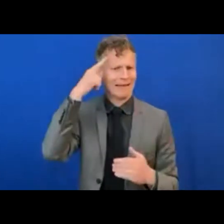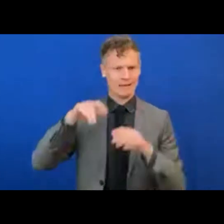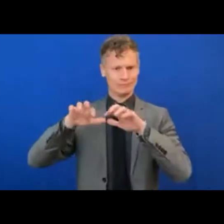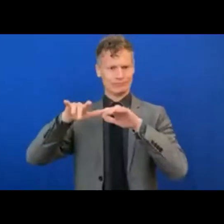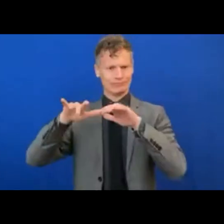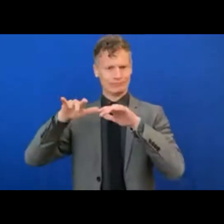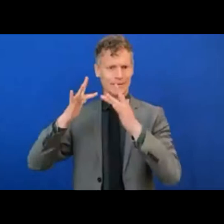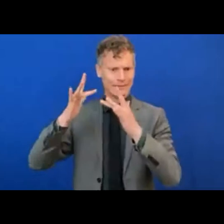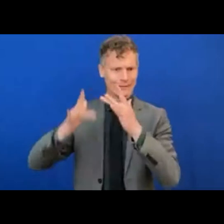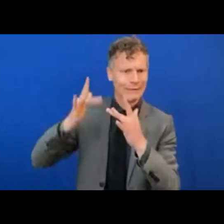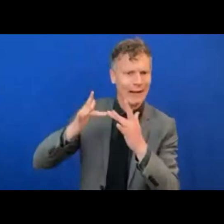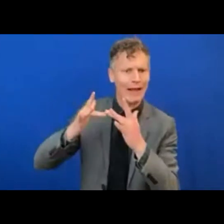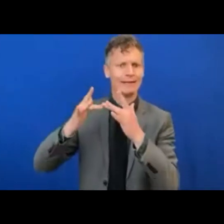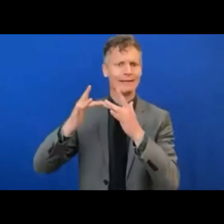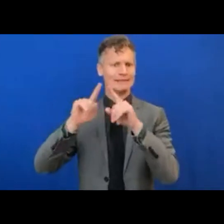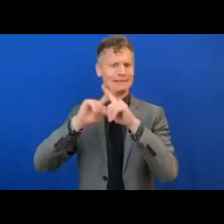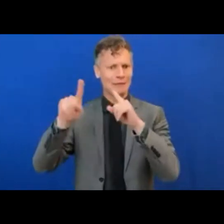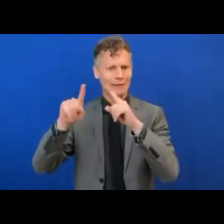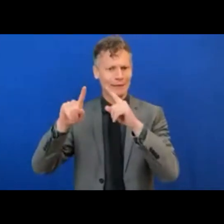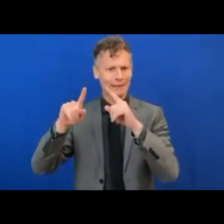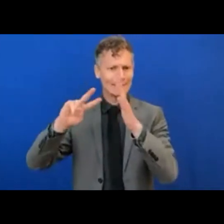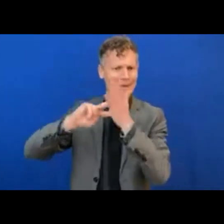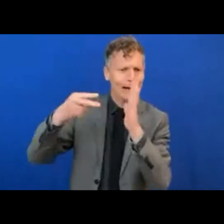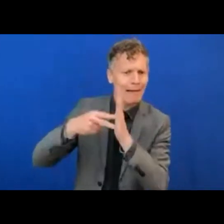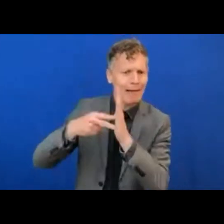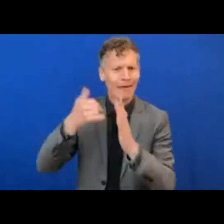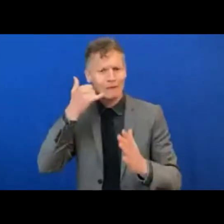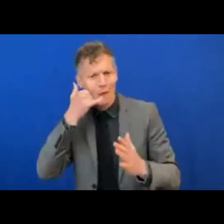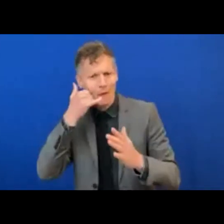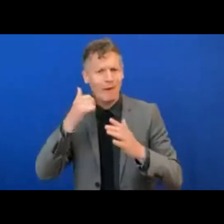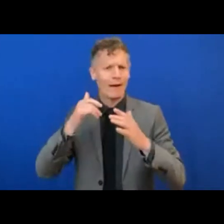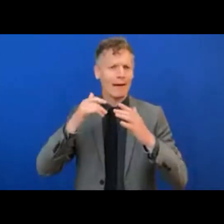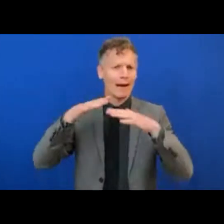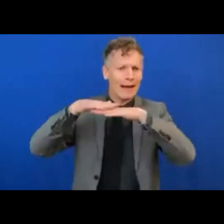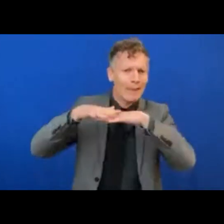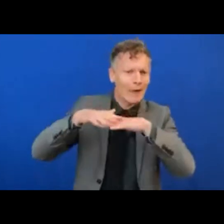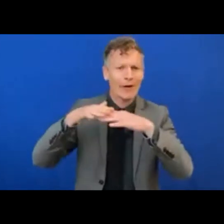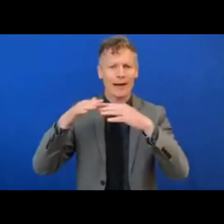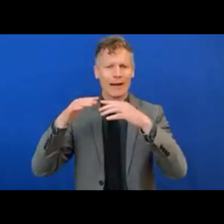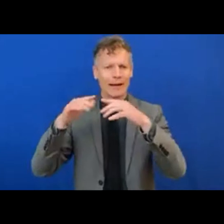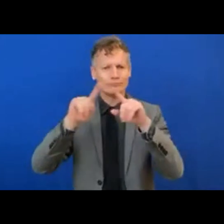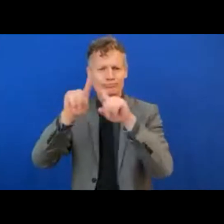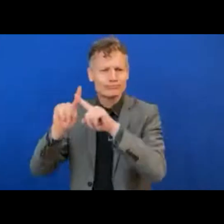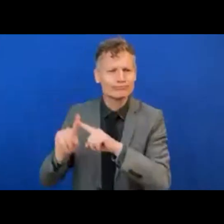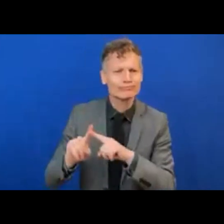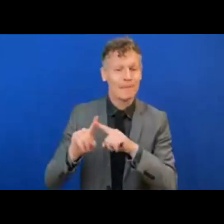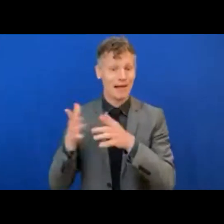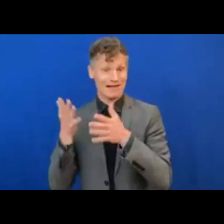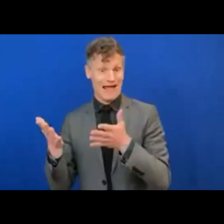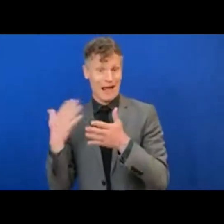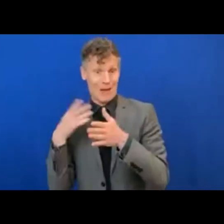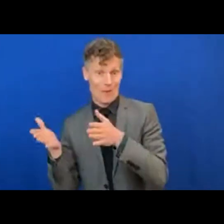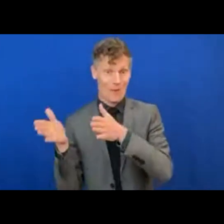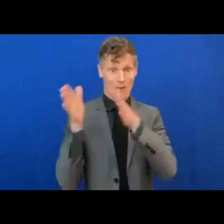and different kinds of phones and networks, etc. But here we're talking about people and how they can be